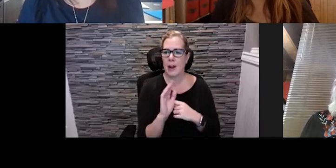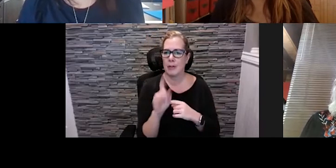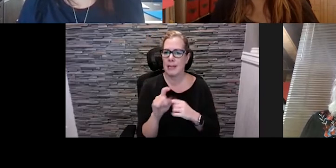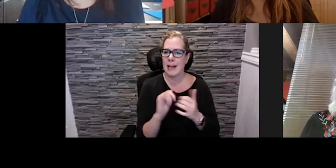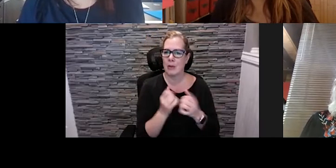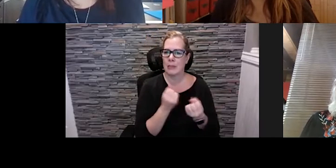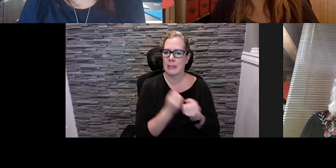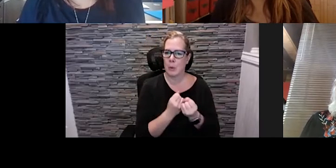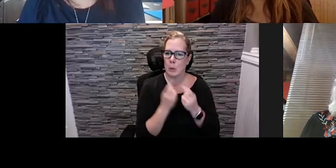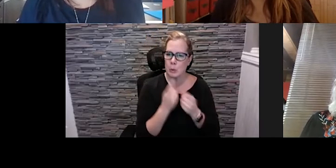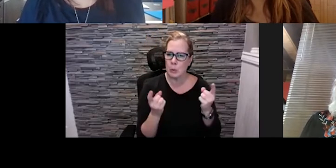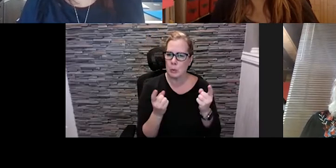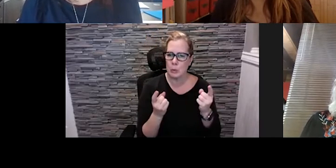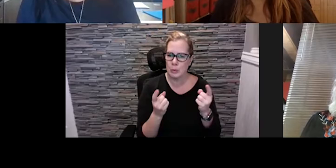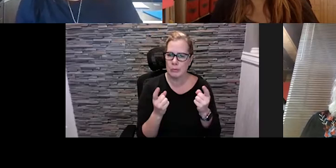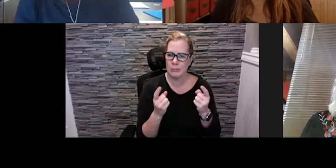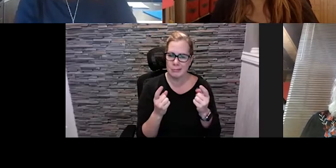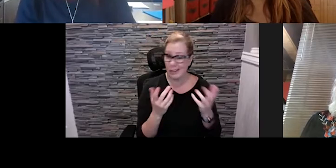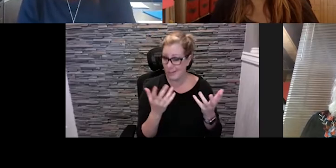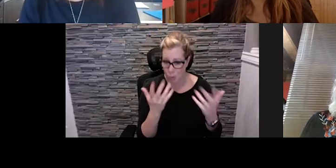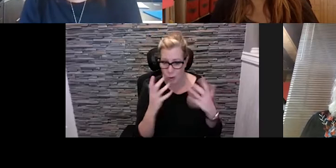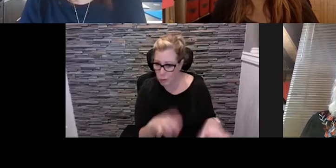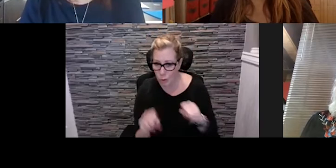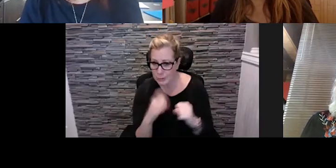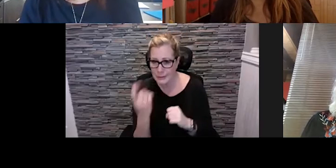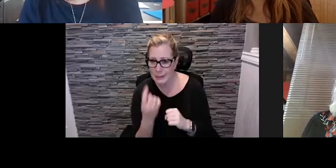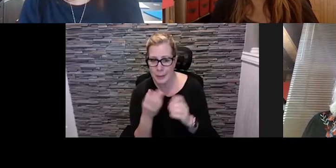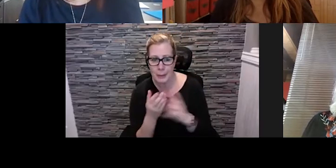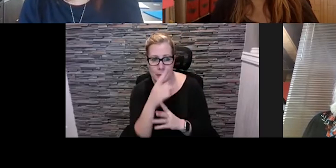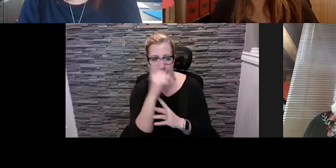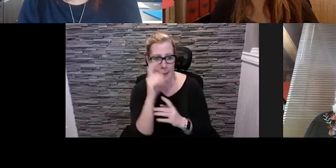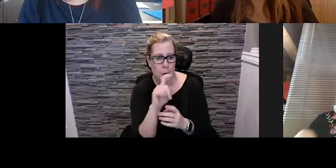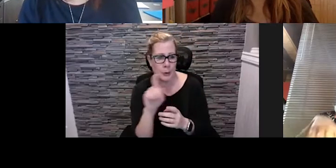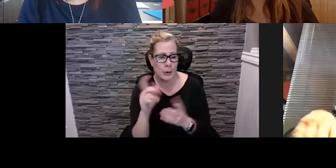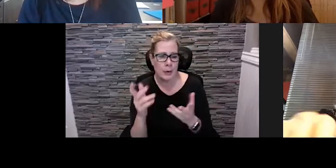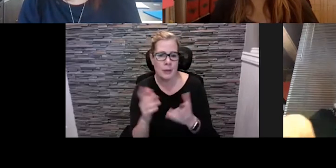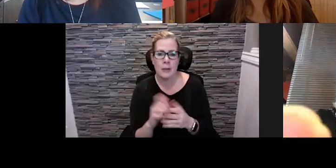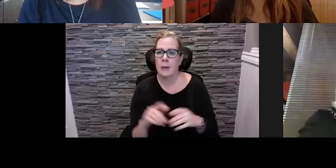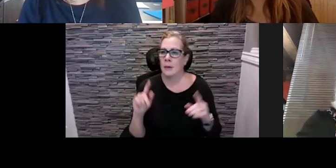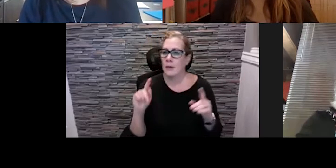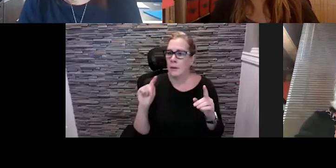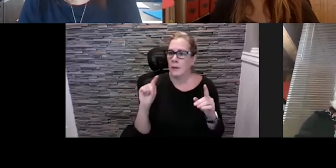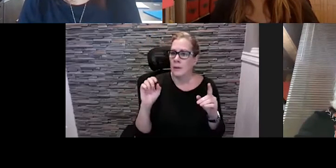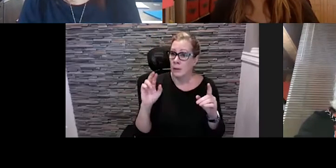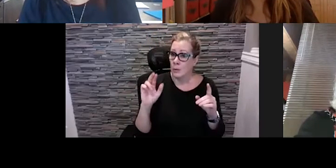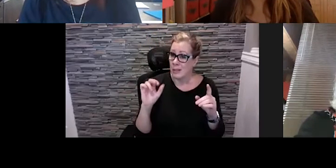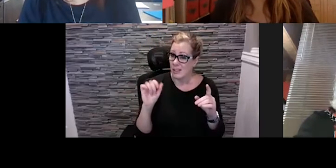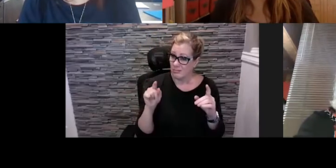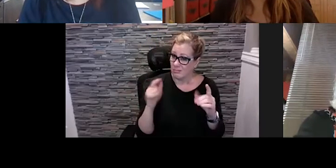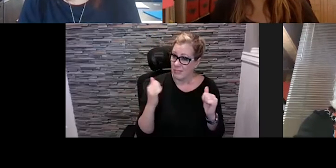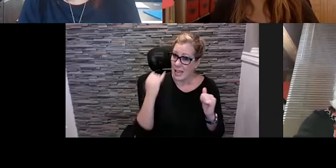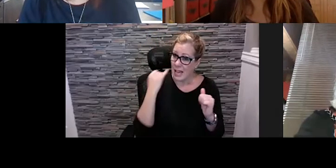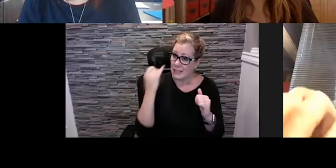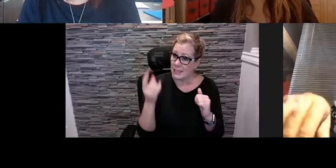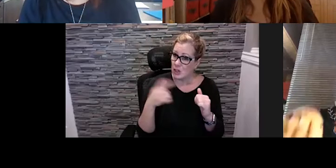provide assistance to those groups thanks jennifer teresa any um specific ideas that really struck a